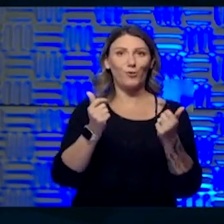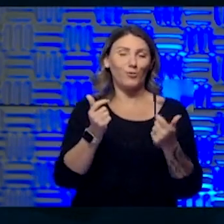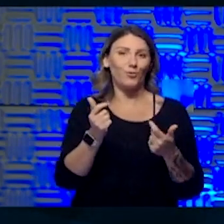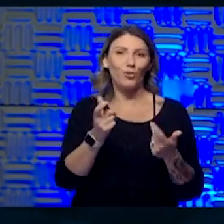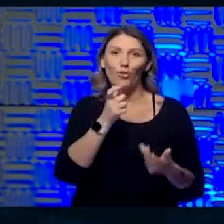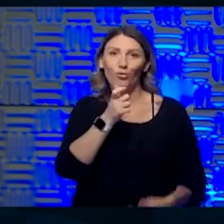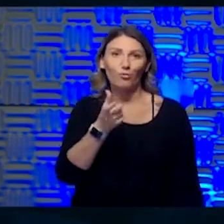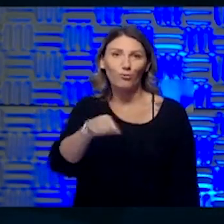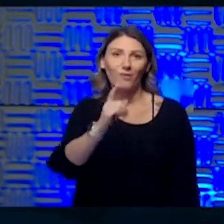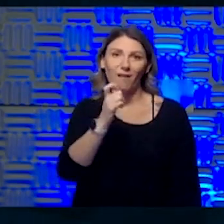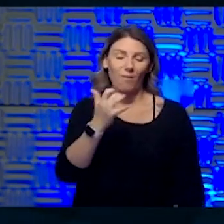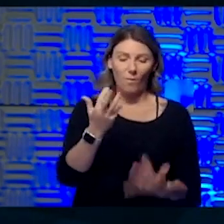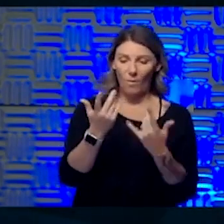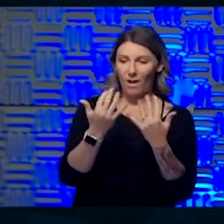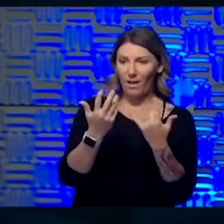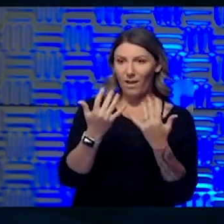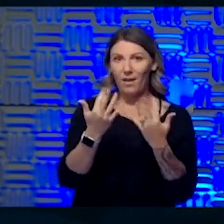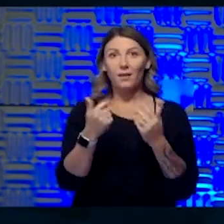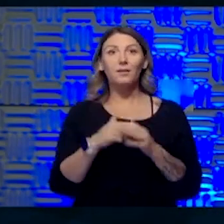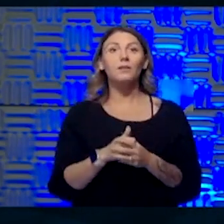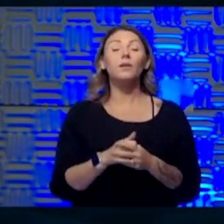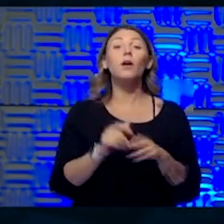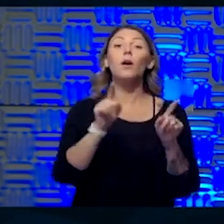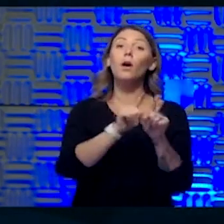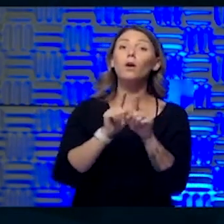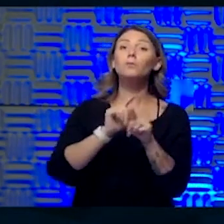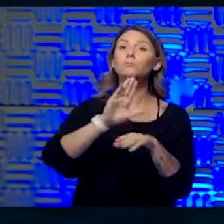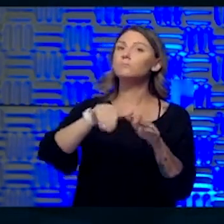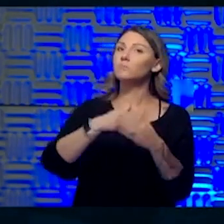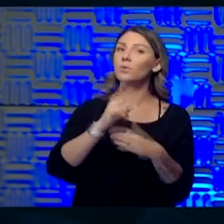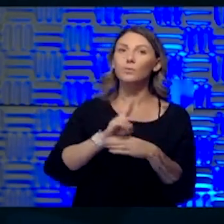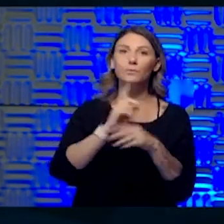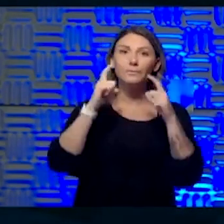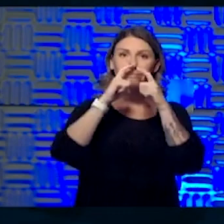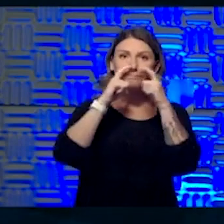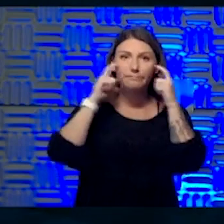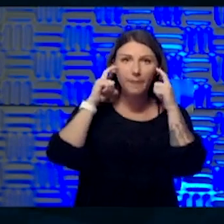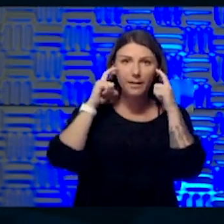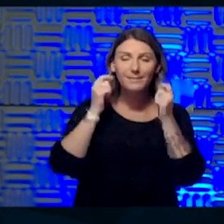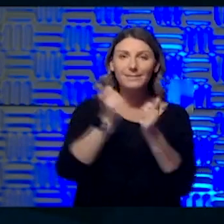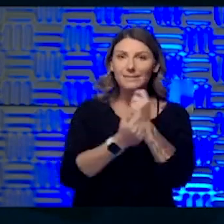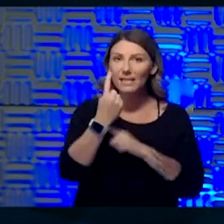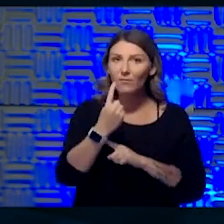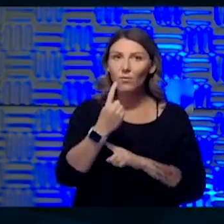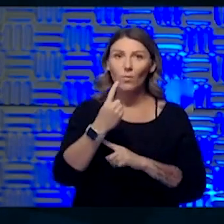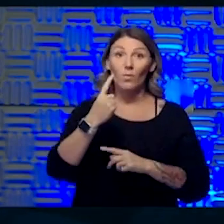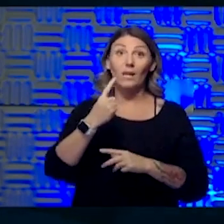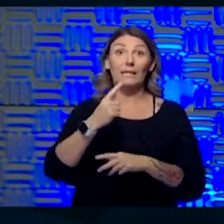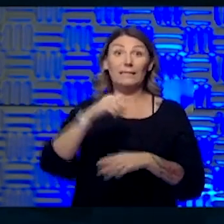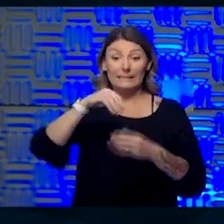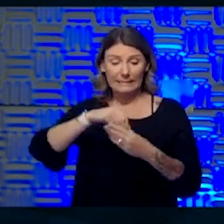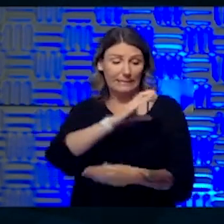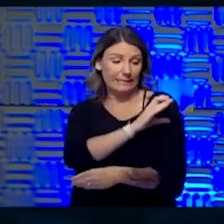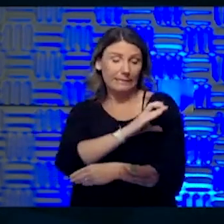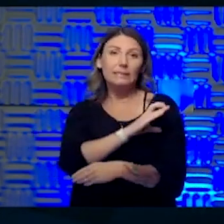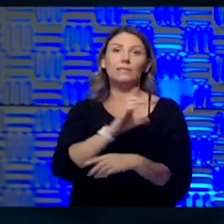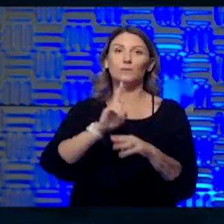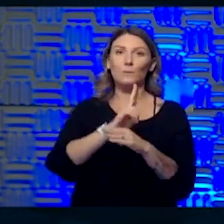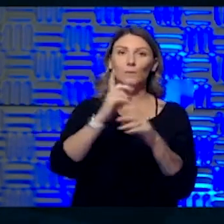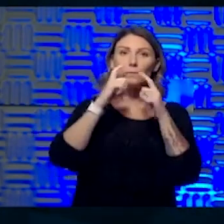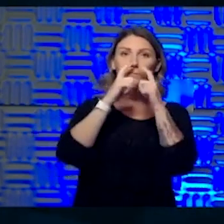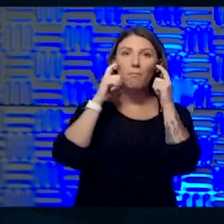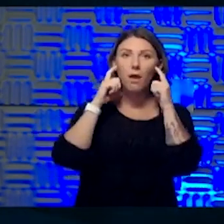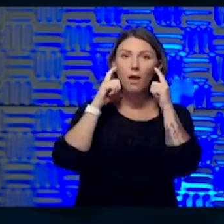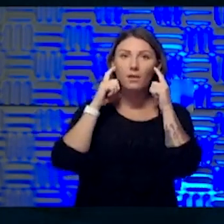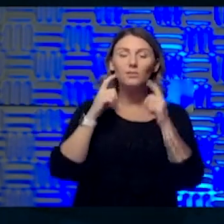waiting. We're also all wearing masks and, you know, everybody in the clinic is in a mask now. So I think patients were very